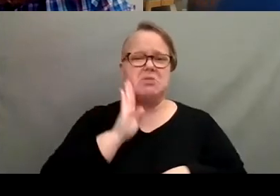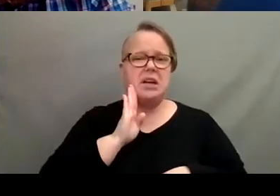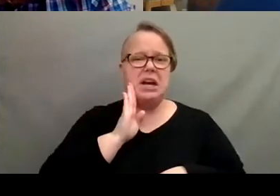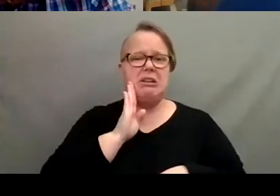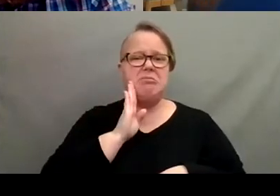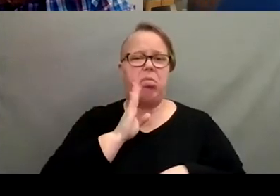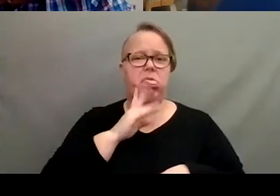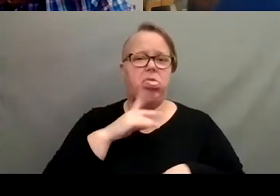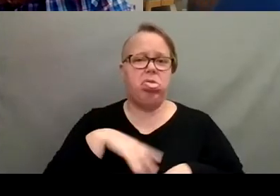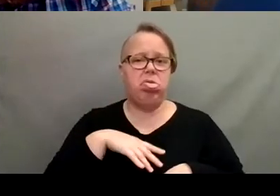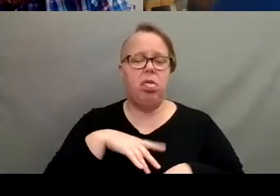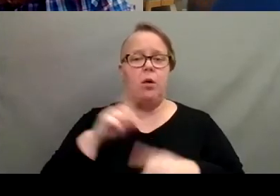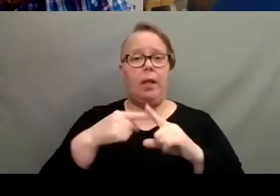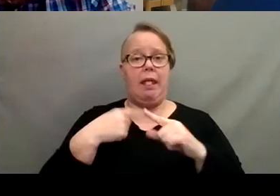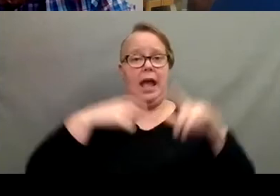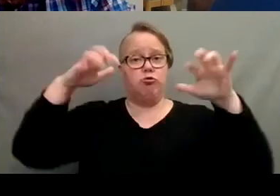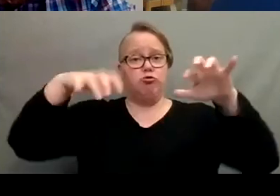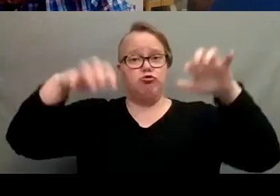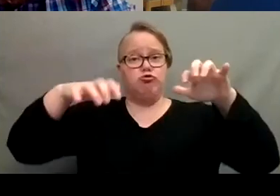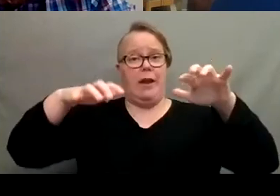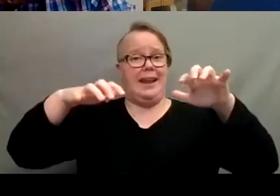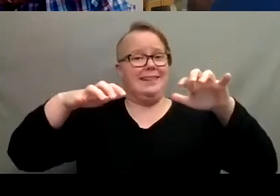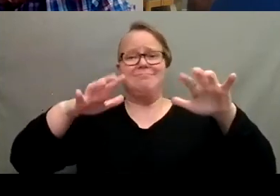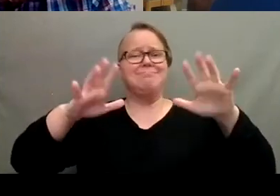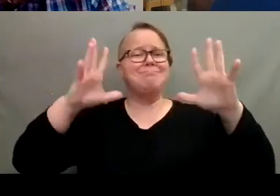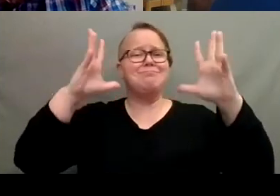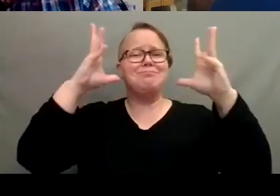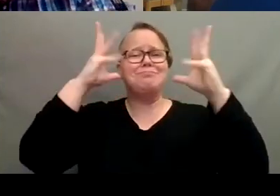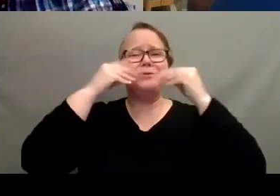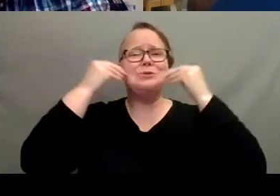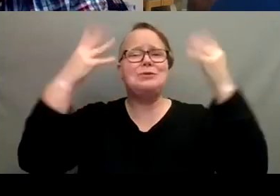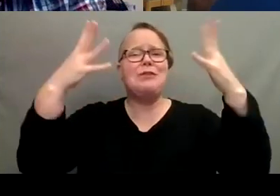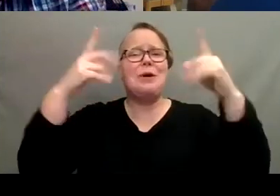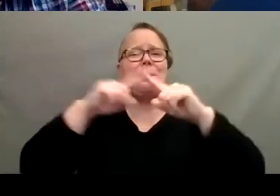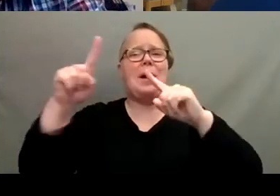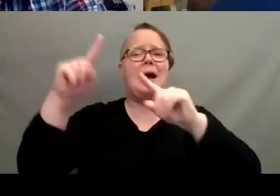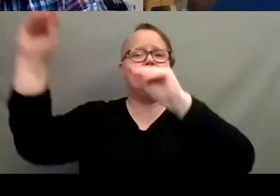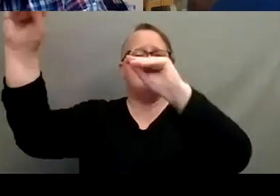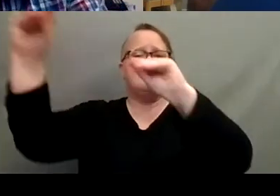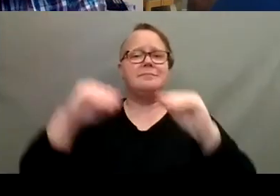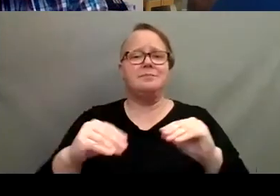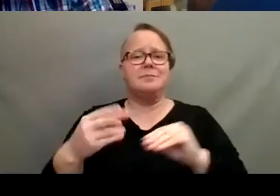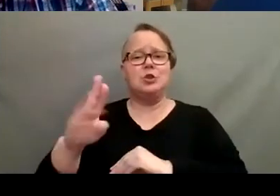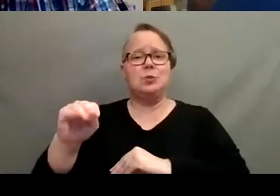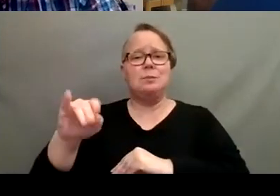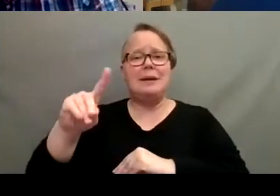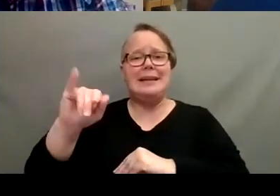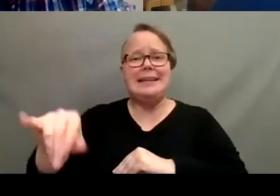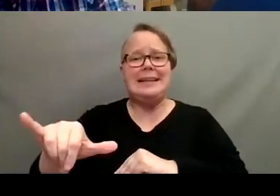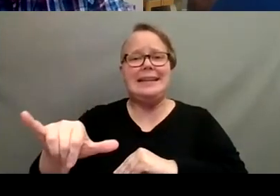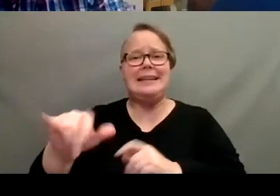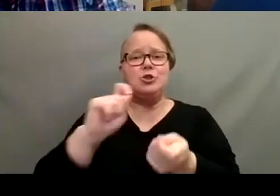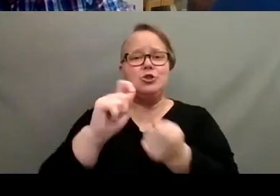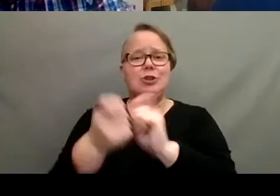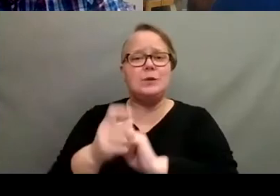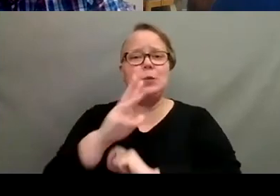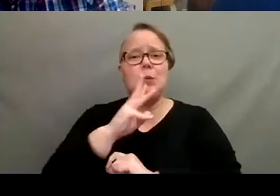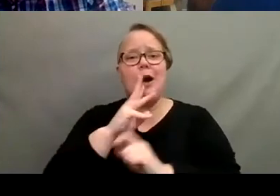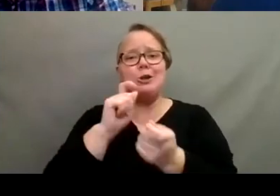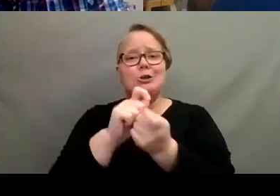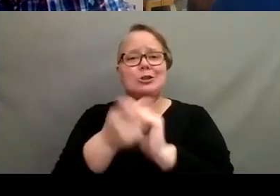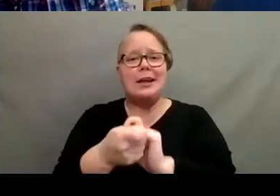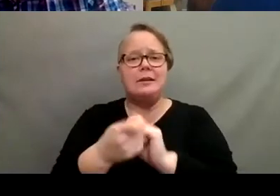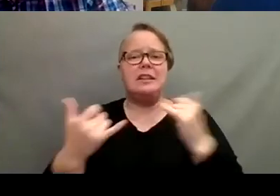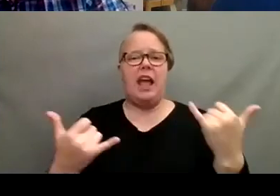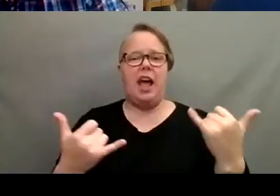great. When they had rainwater outside, they were glorious. But once I brought them inside, humidity changes, water changes. Now